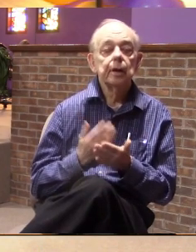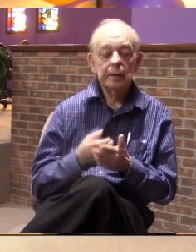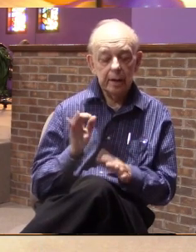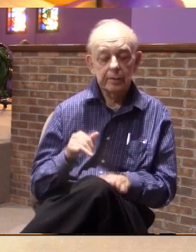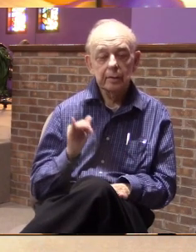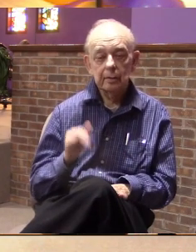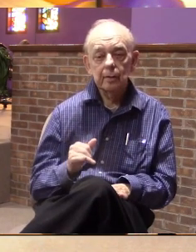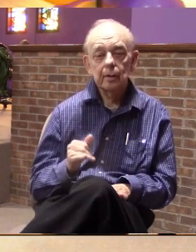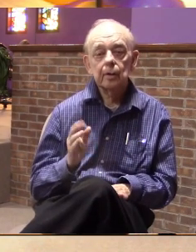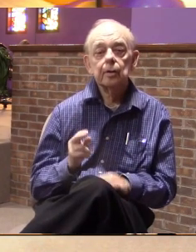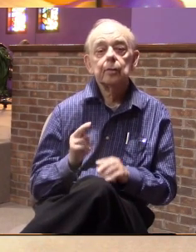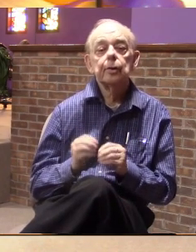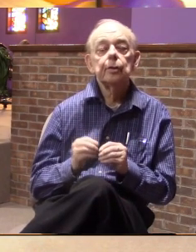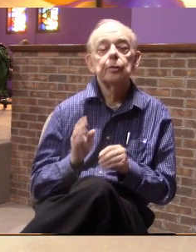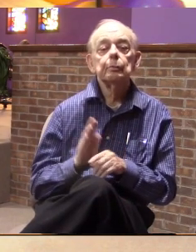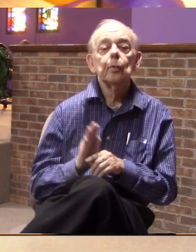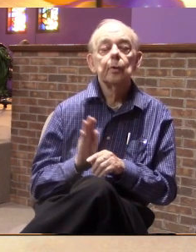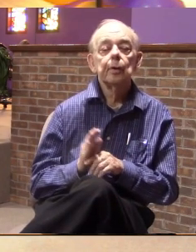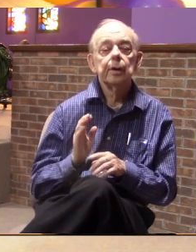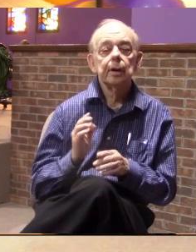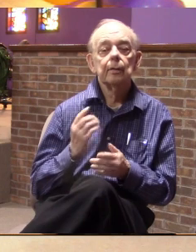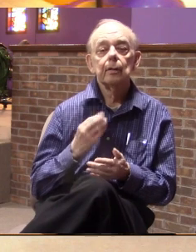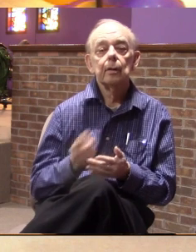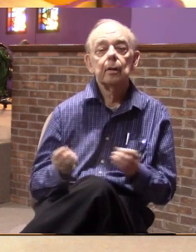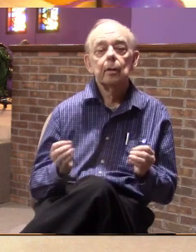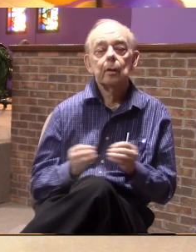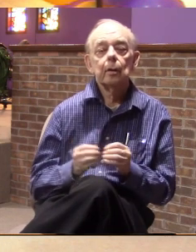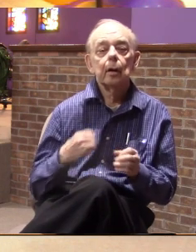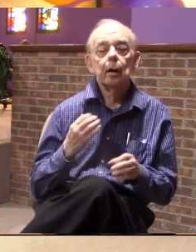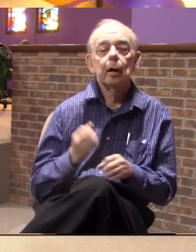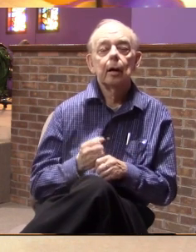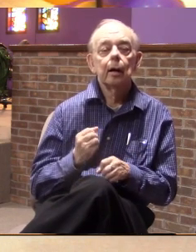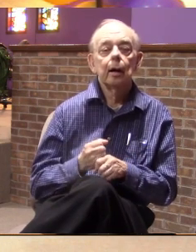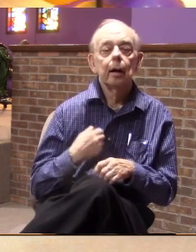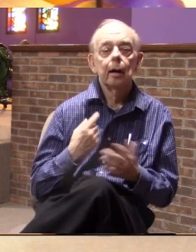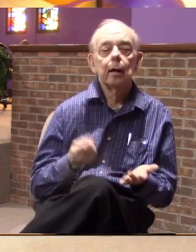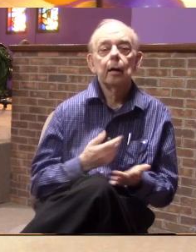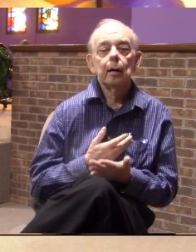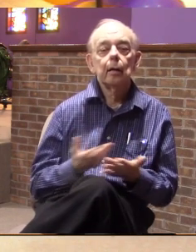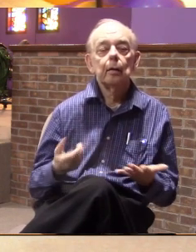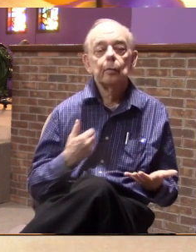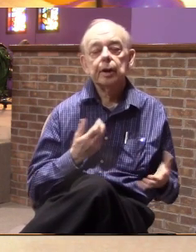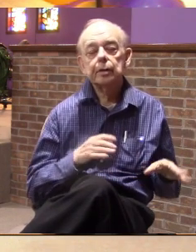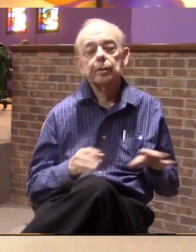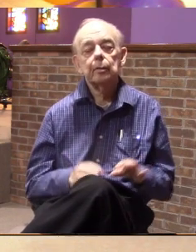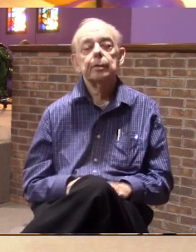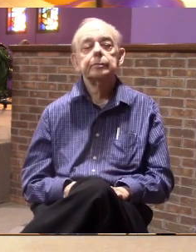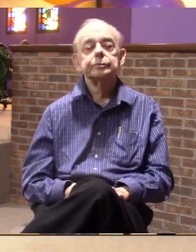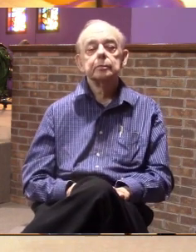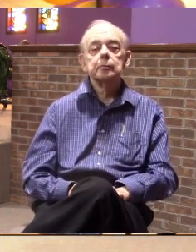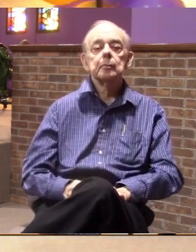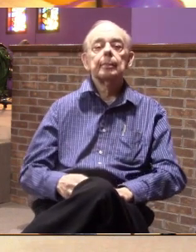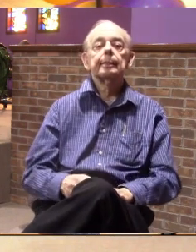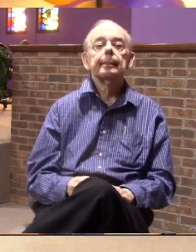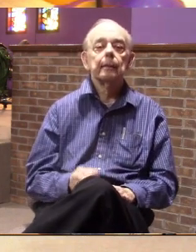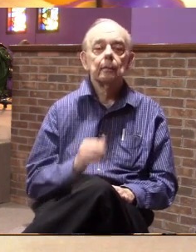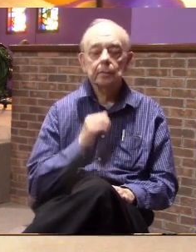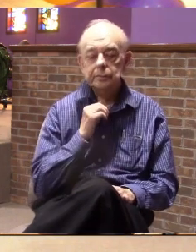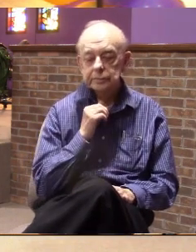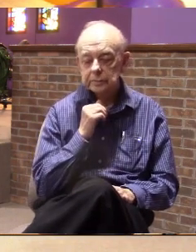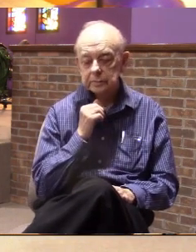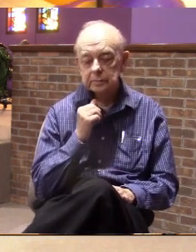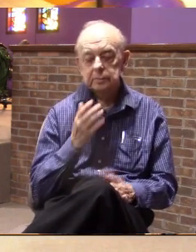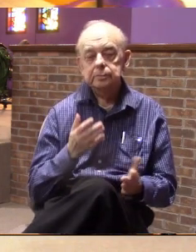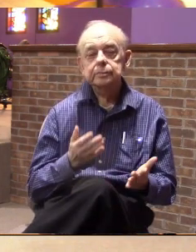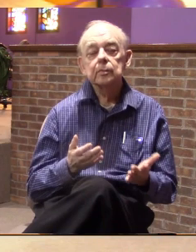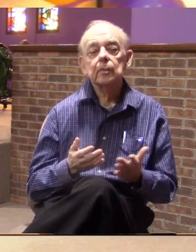Can we use more? Absolutely. The more we get, the more things we can do. Not to turn on lights and